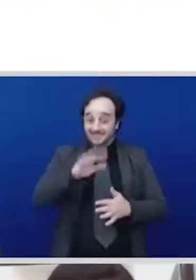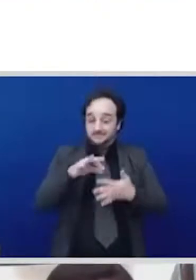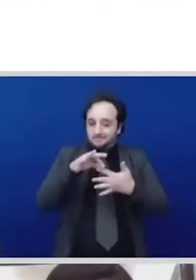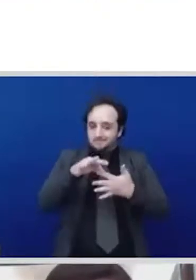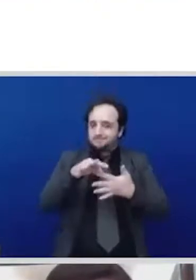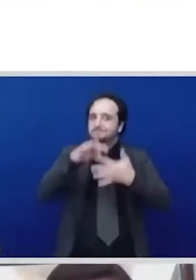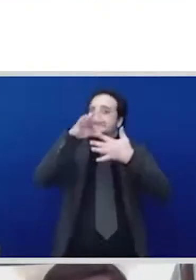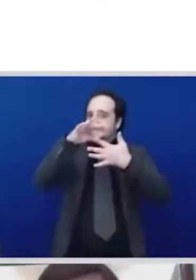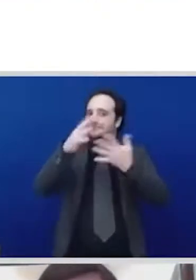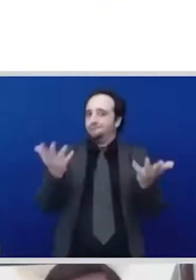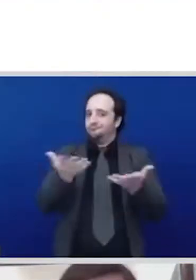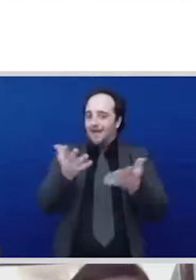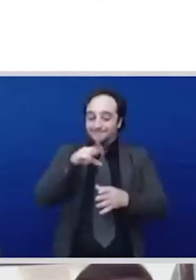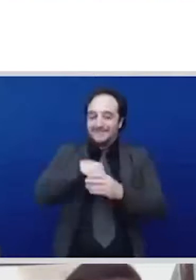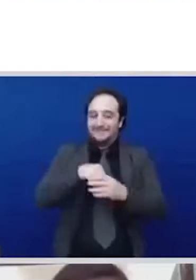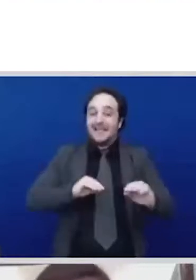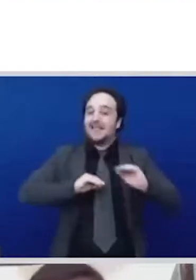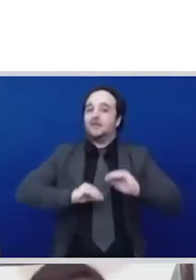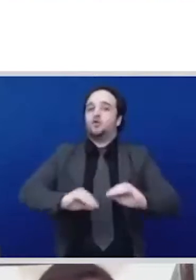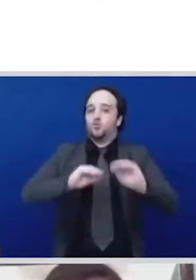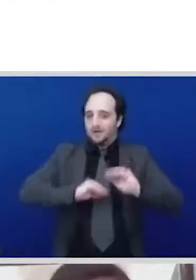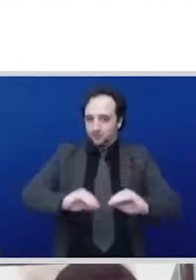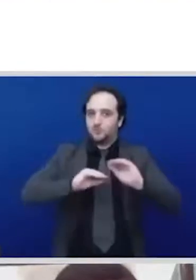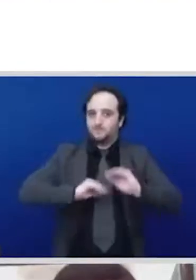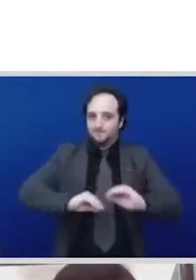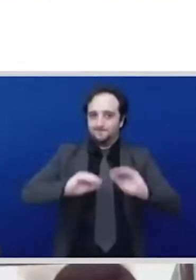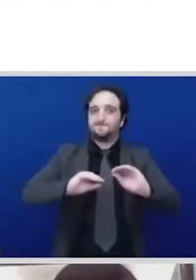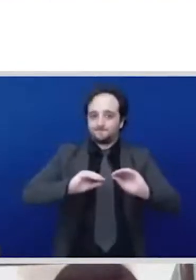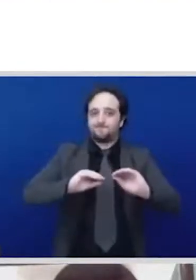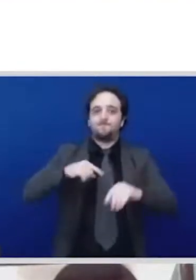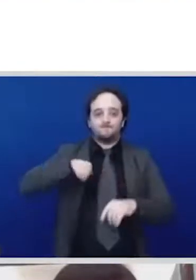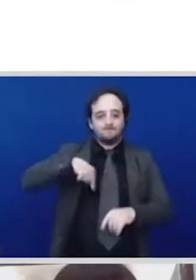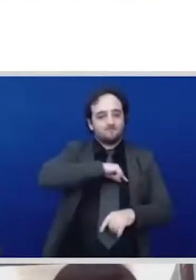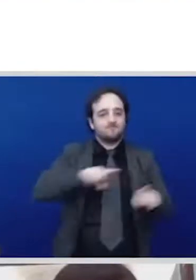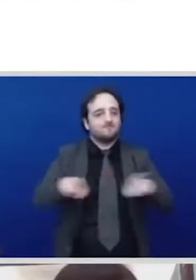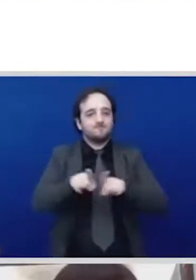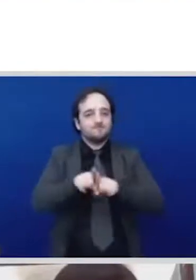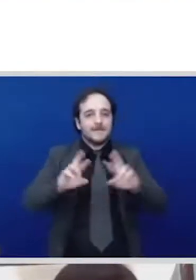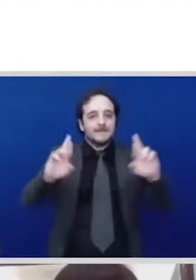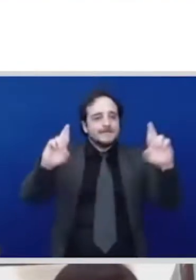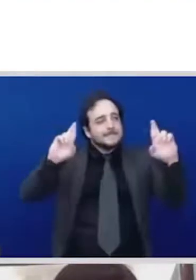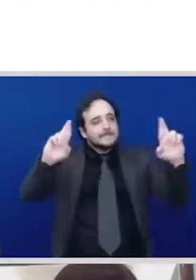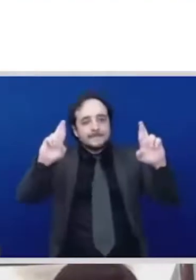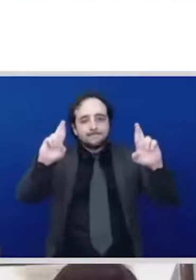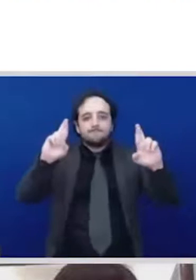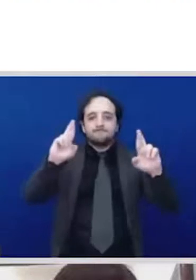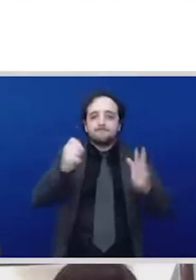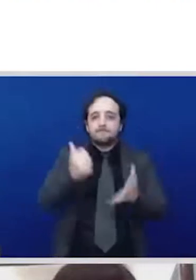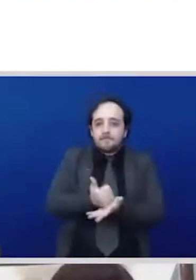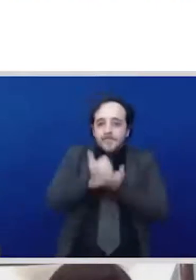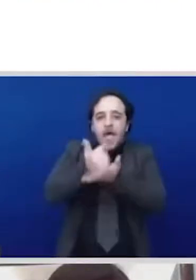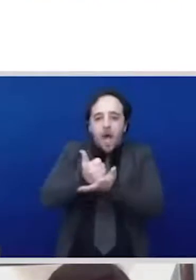female workers when they work from home second for those informal workers women